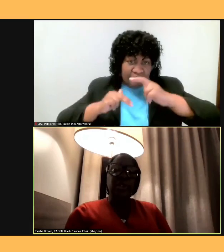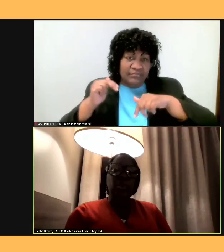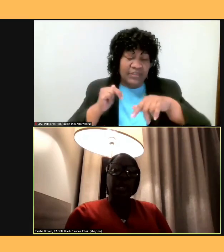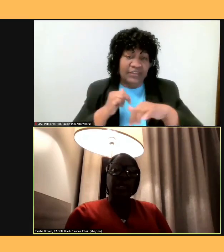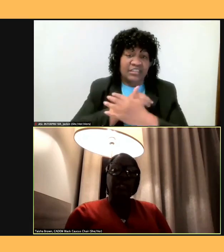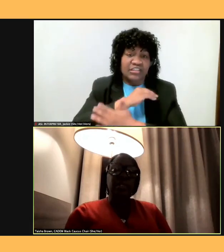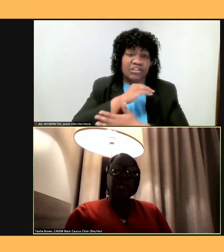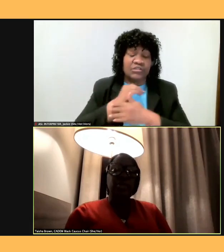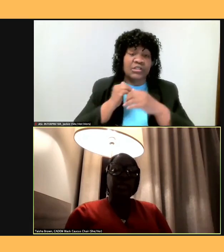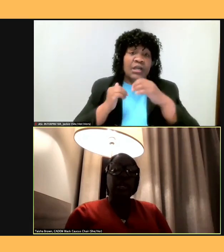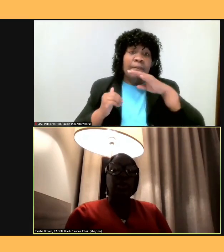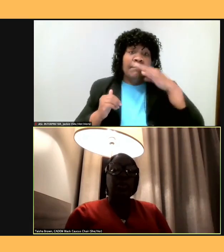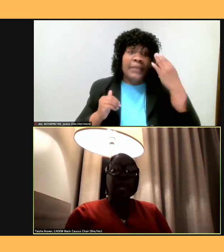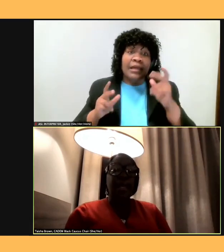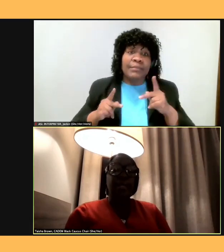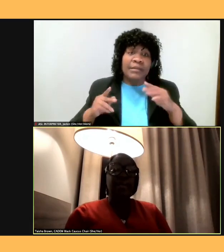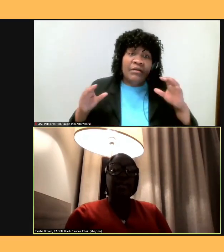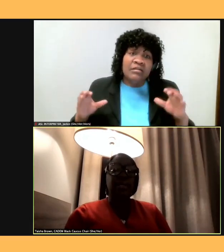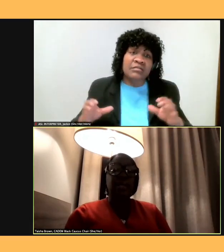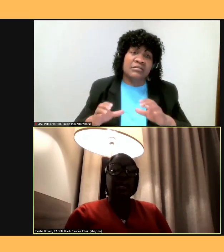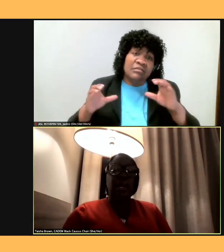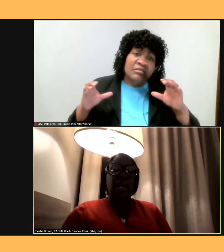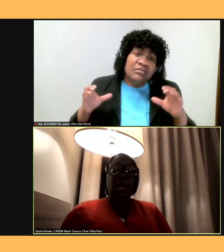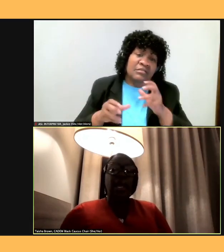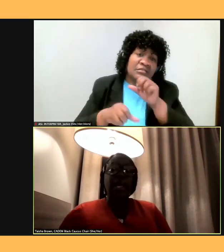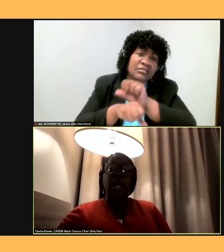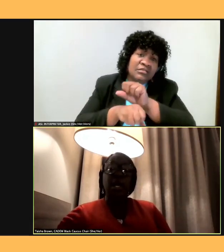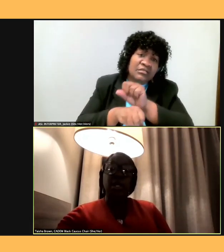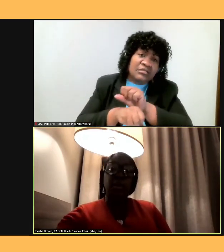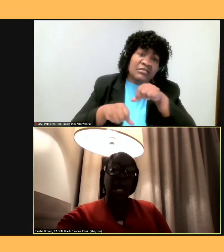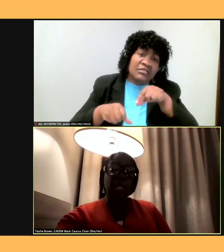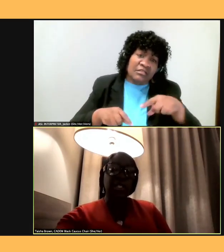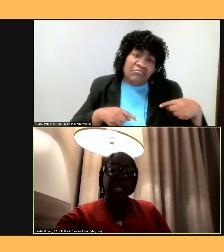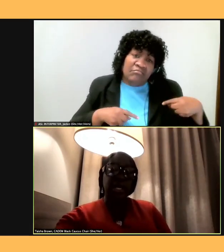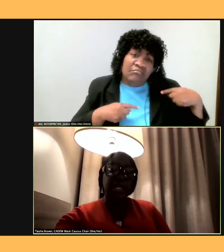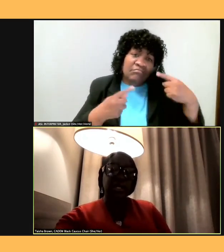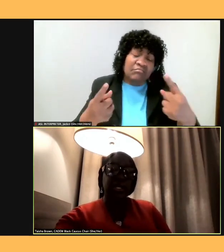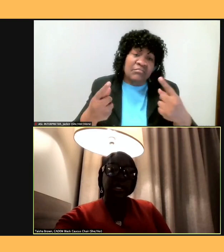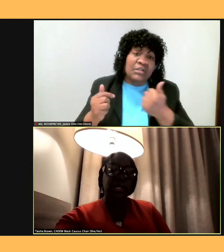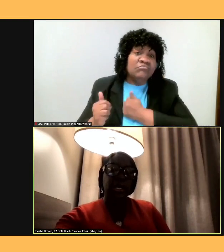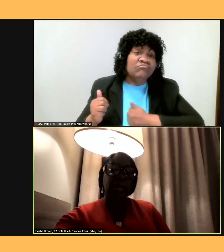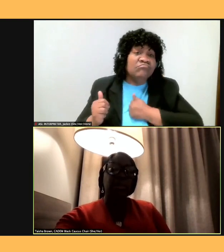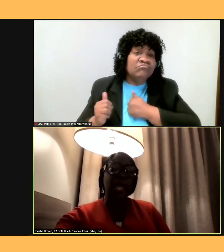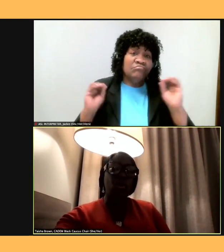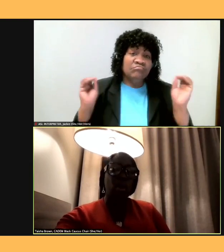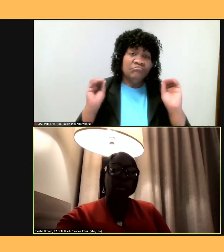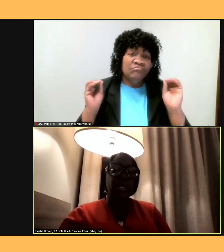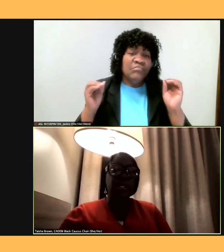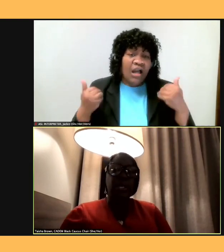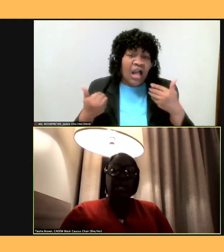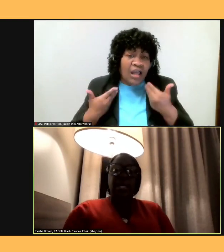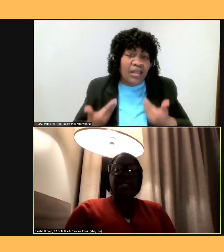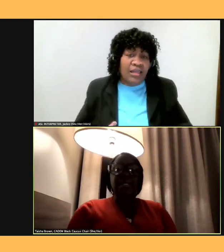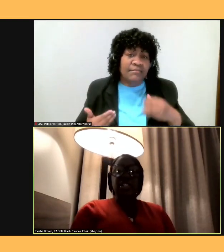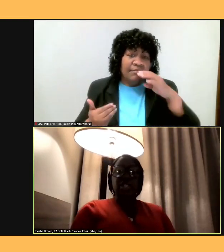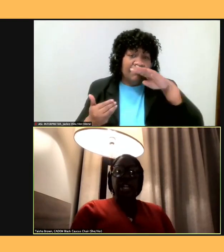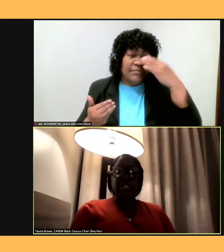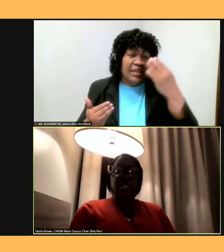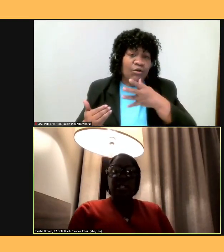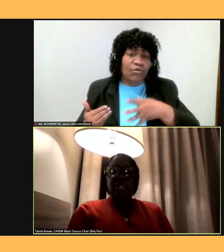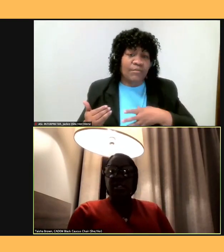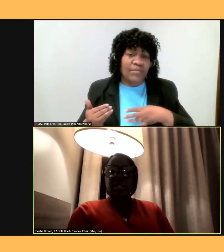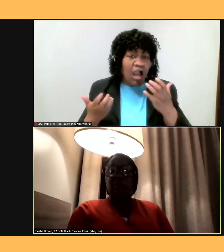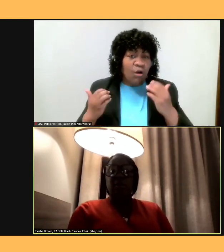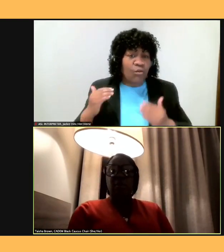country on our backs. I am unapologetically a Black woman that seeks justice for